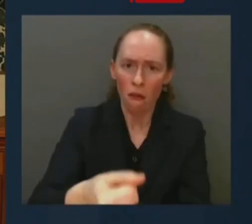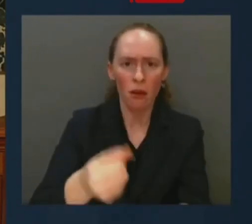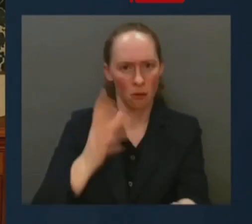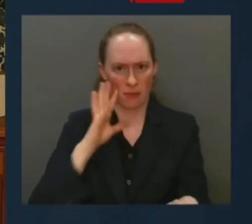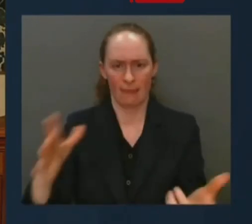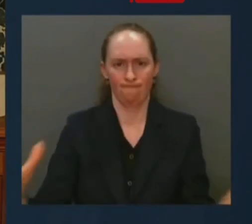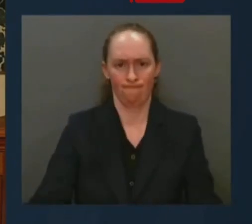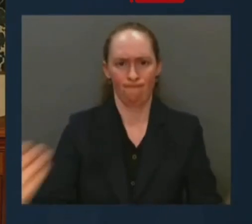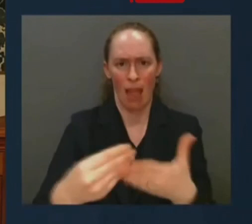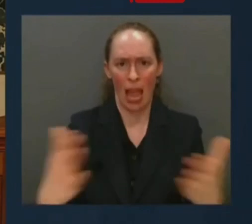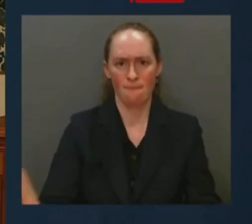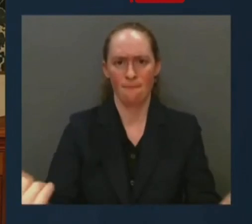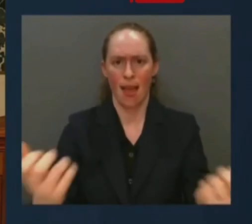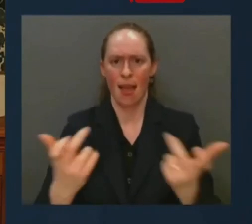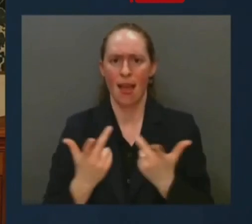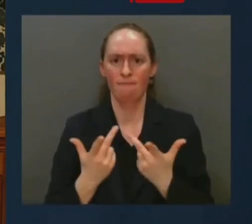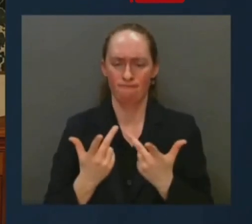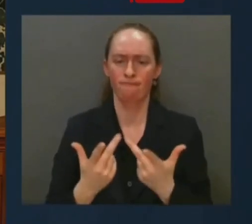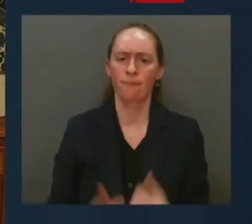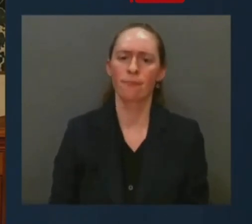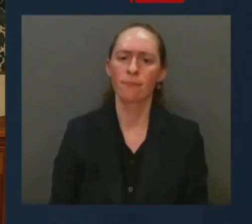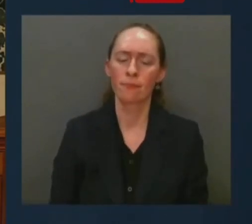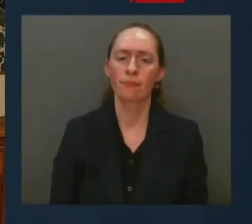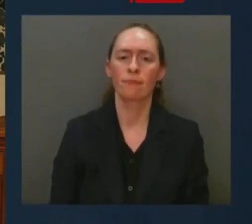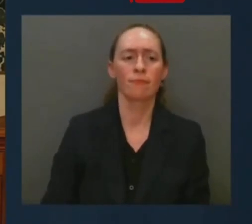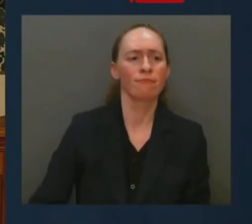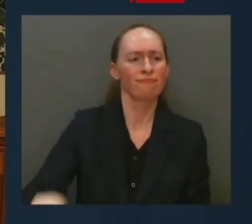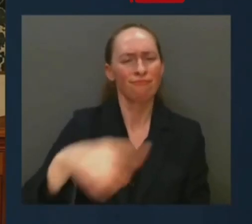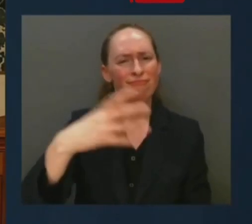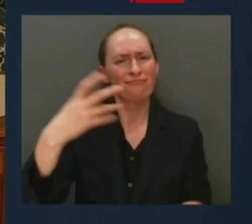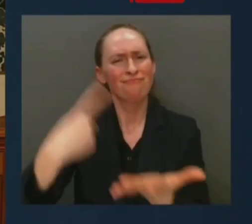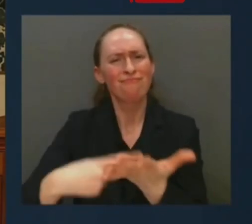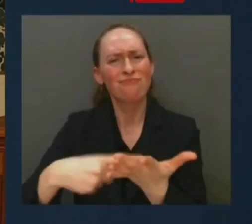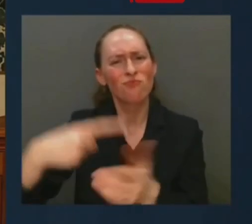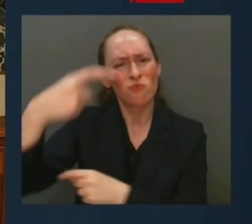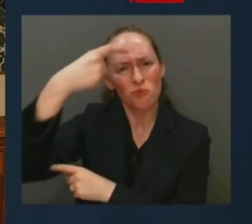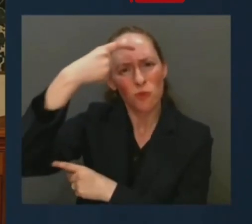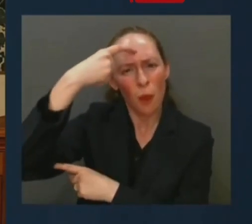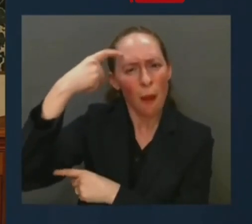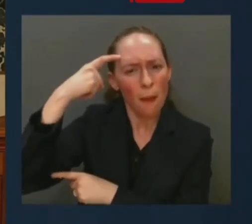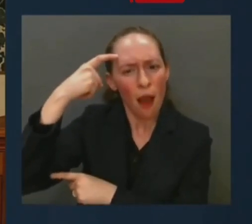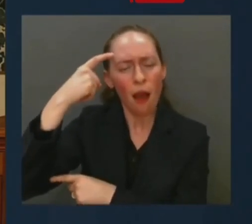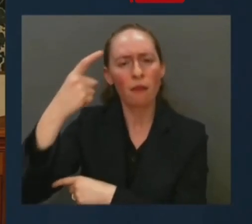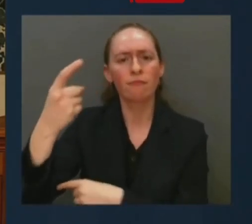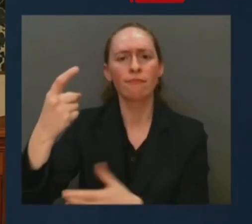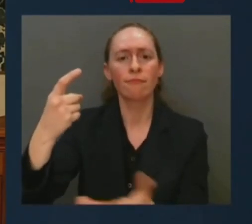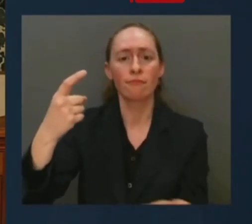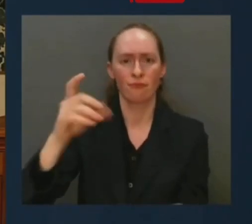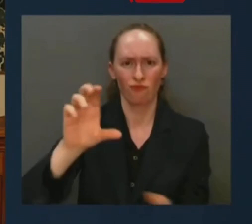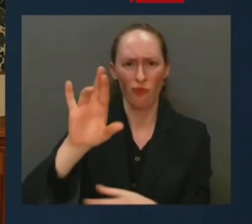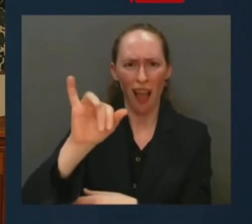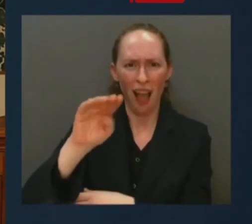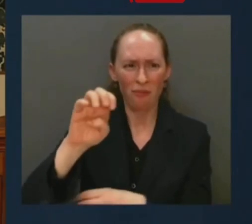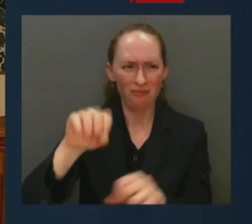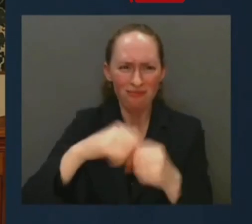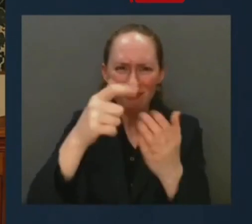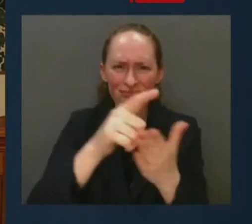2020, the first year of the pandemic. We have an obligation to make sure all people are safe.